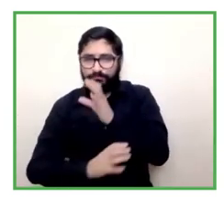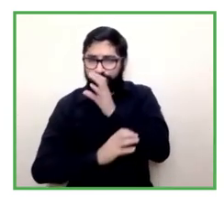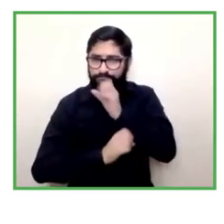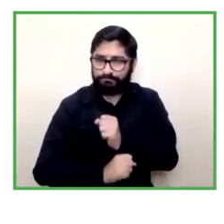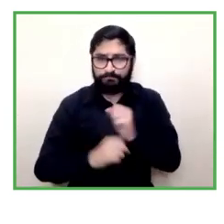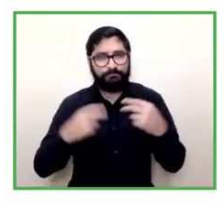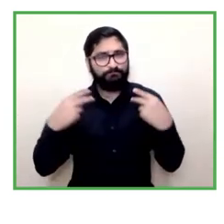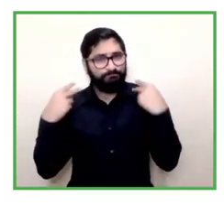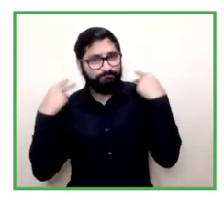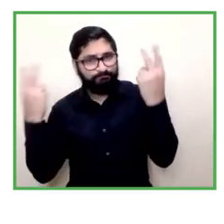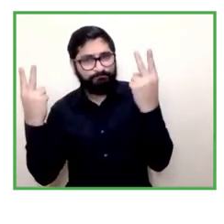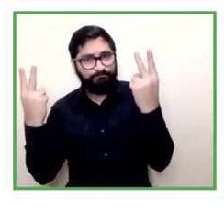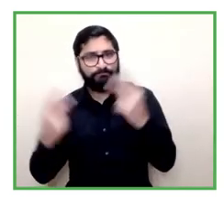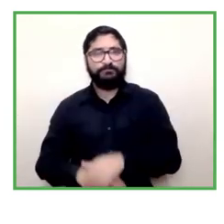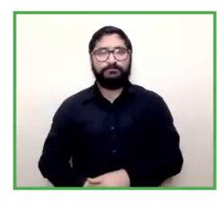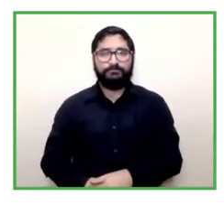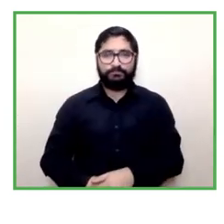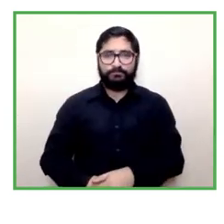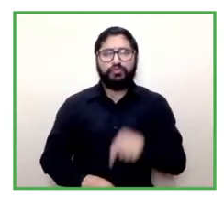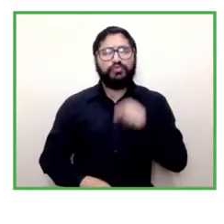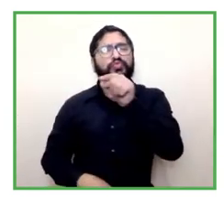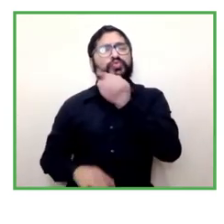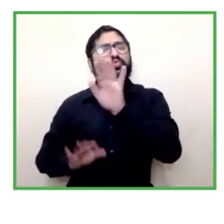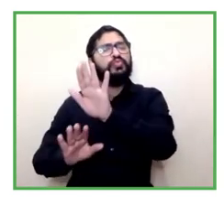is cooperative